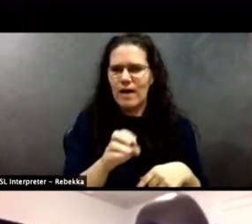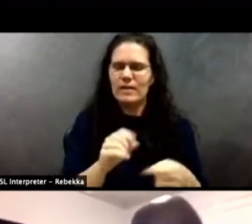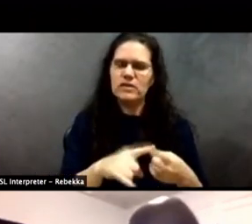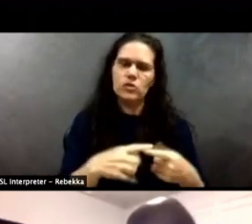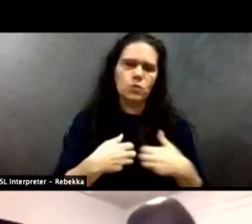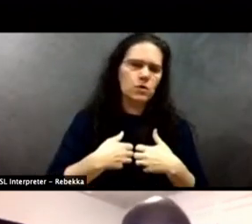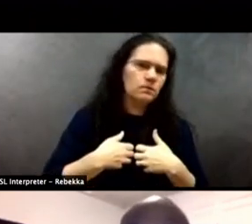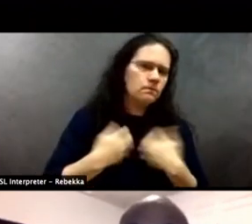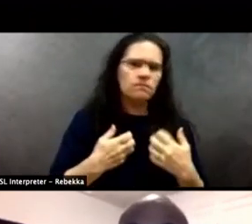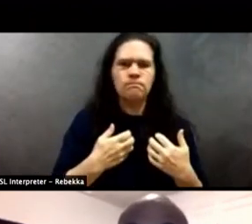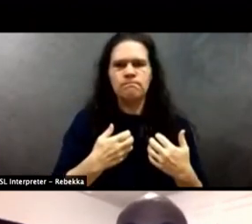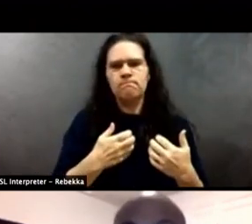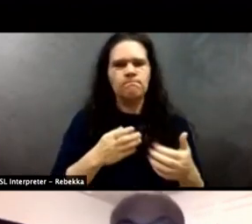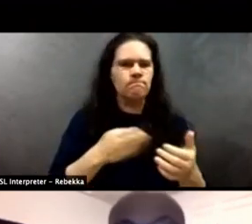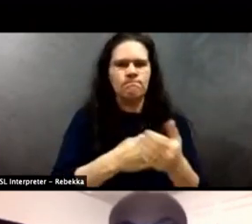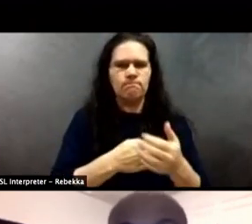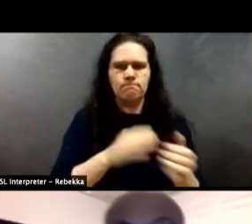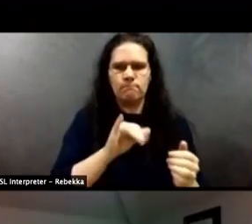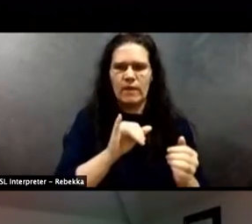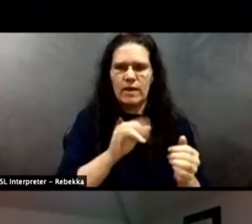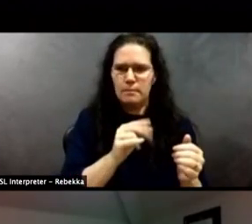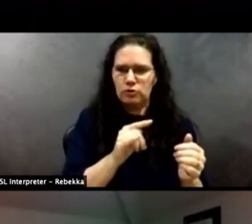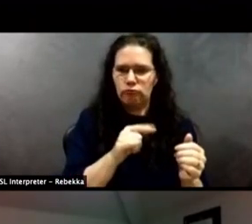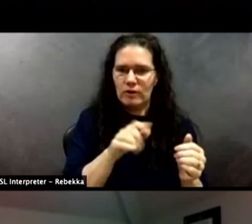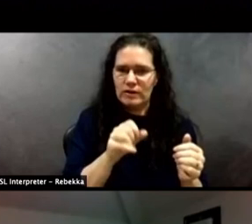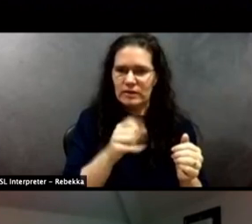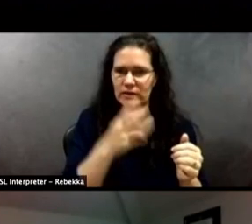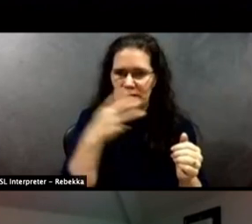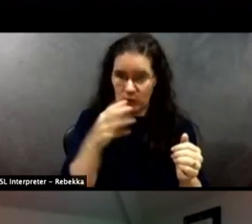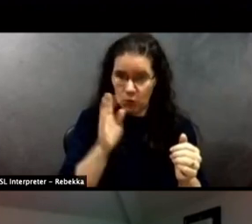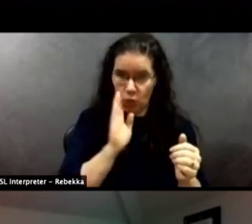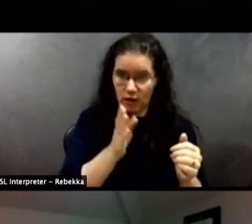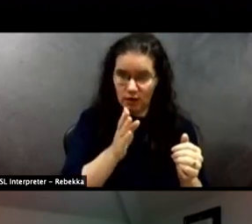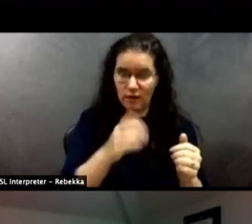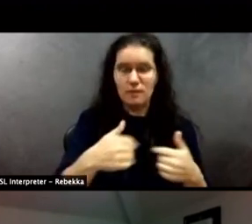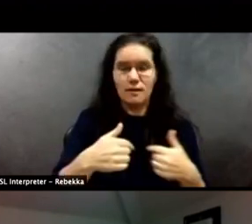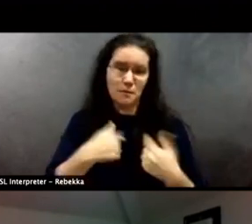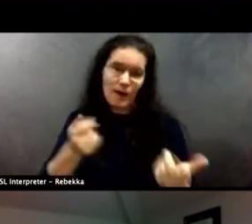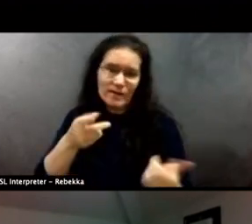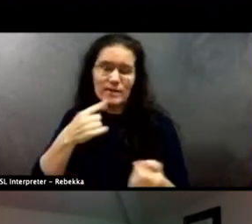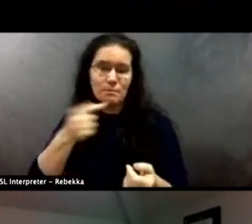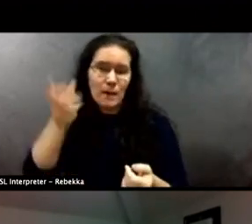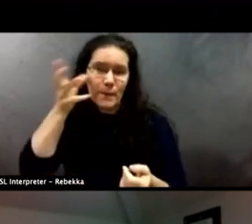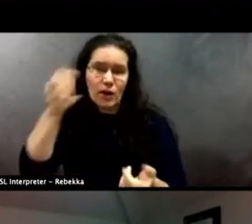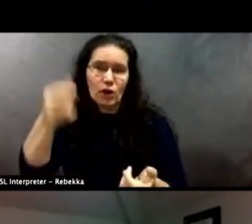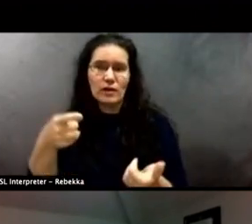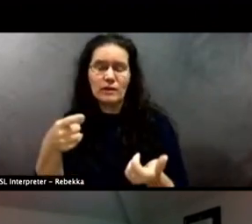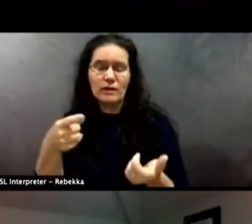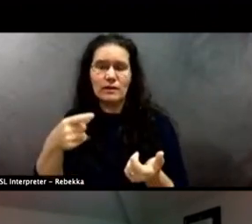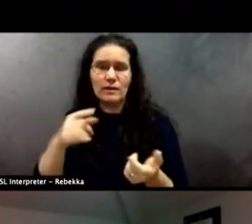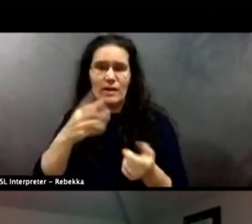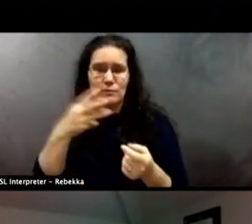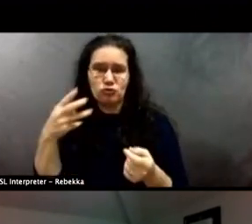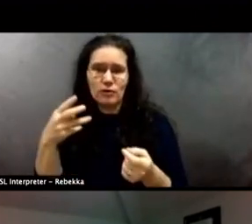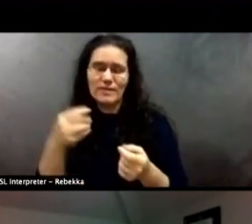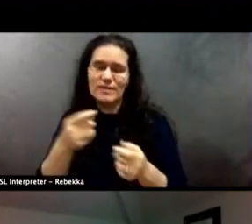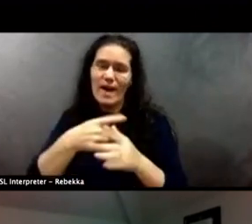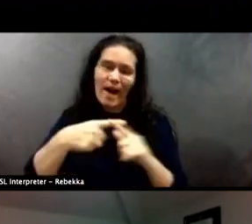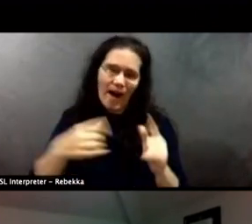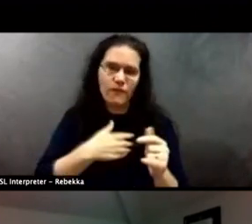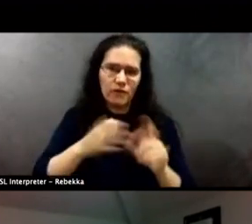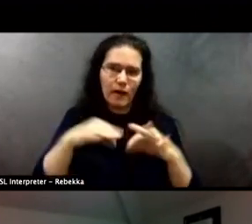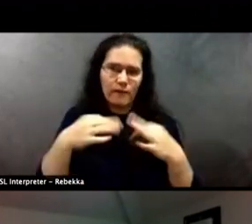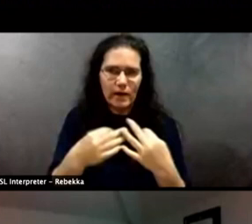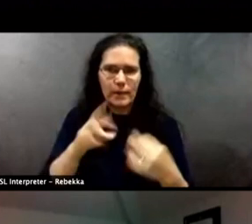about immigrants? As a child of immigrants and half of my family being refugees, that